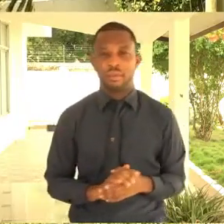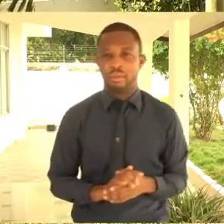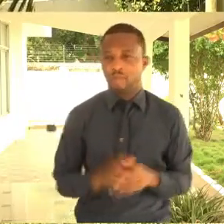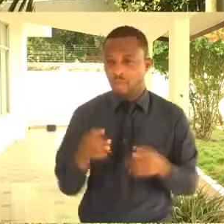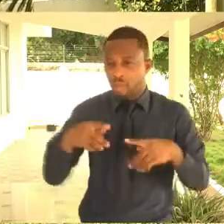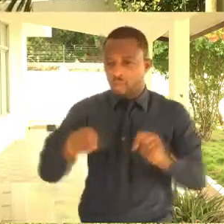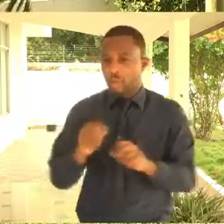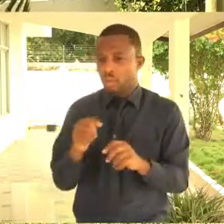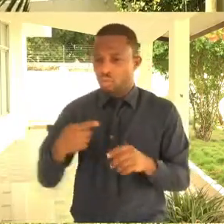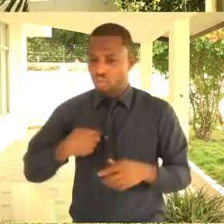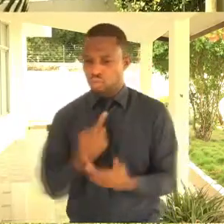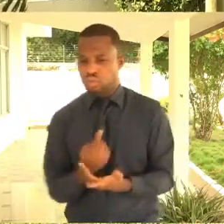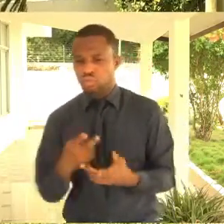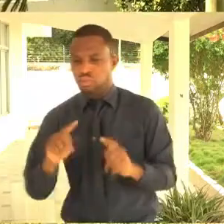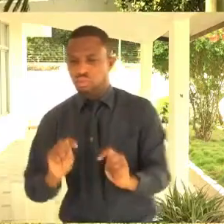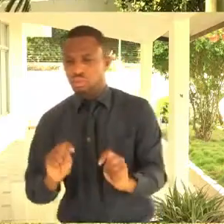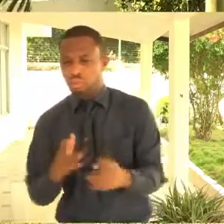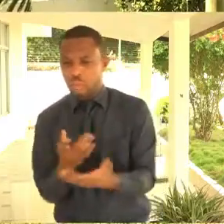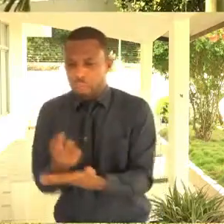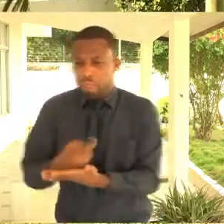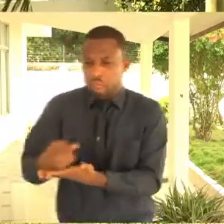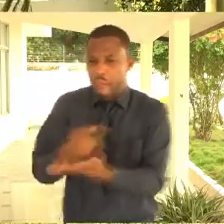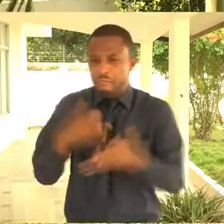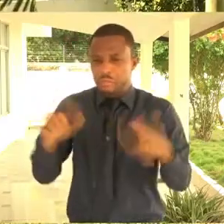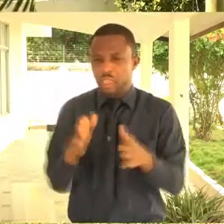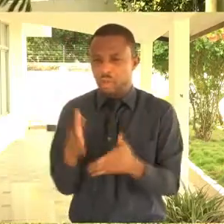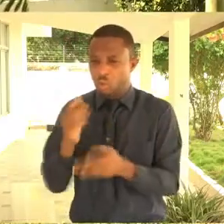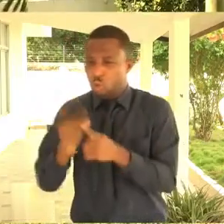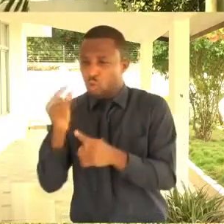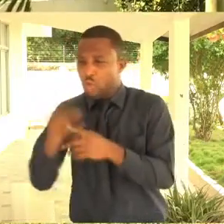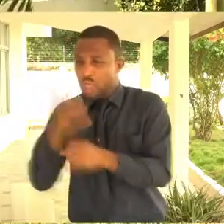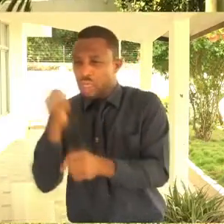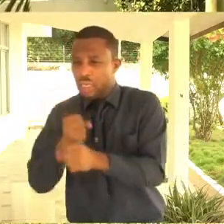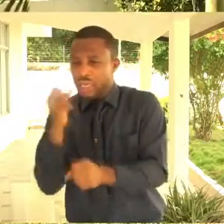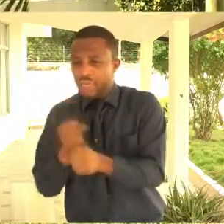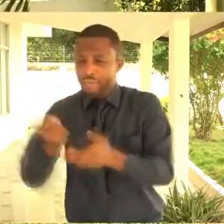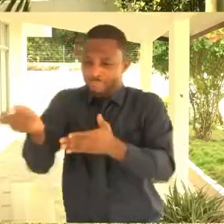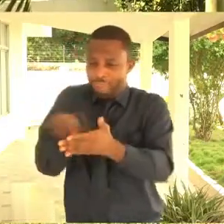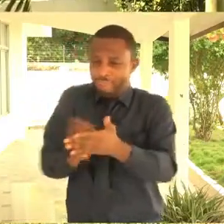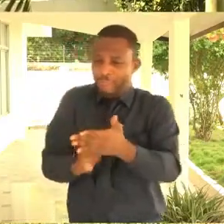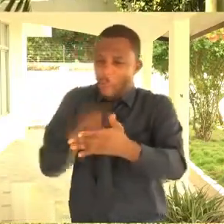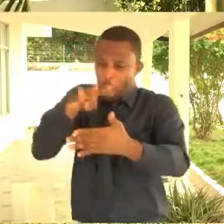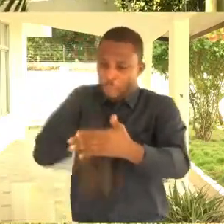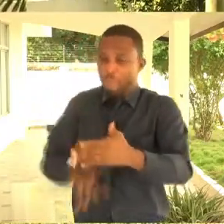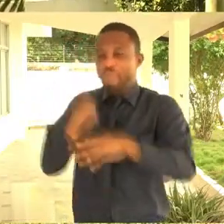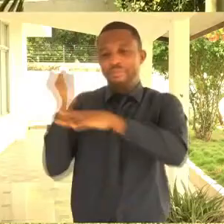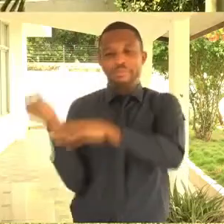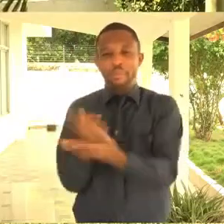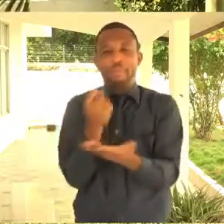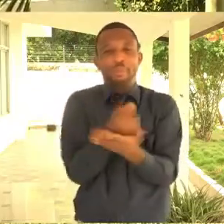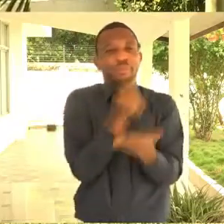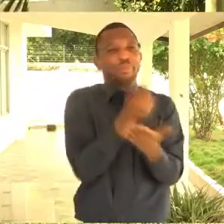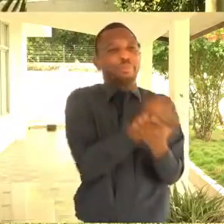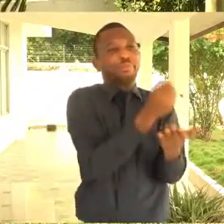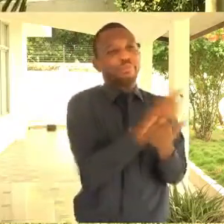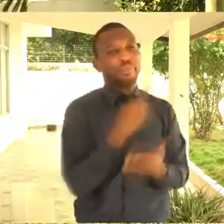be too late. So we quickly do something and put it out there for them to, you know, get to that information. At the same time that we, the